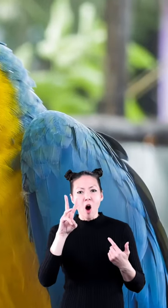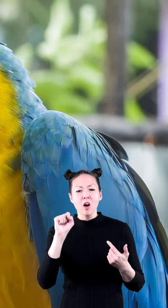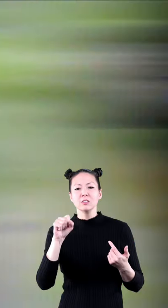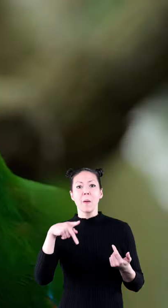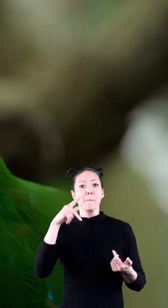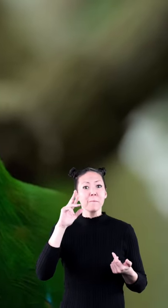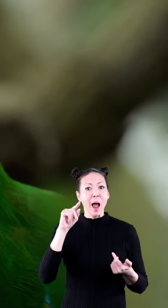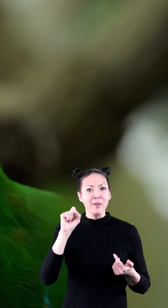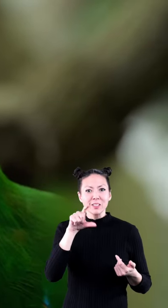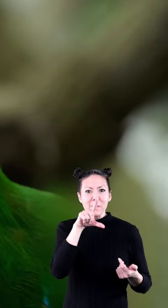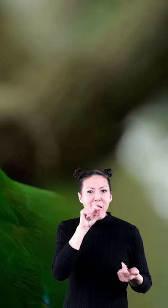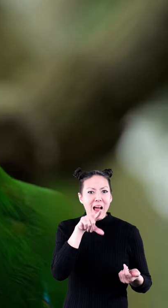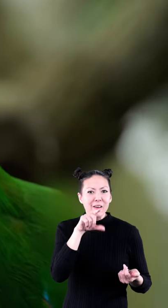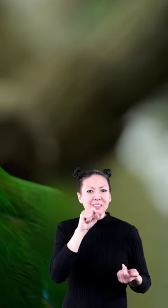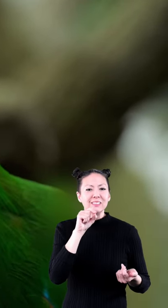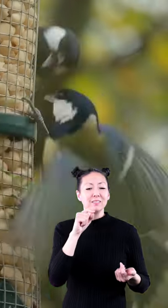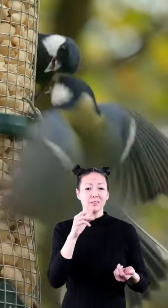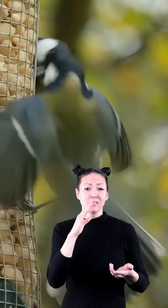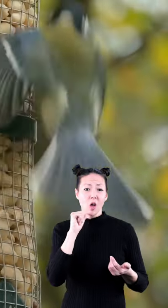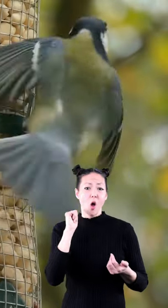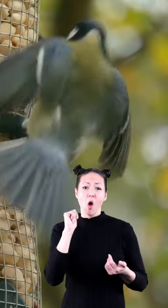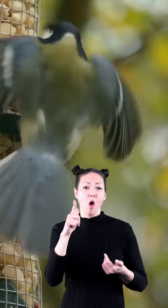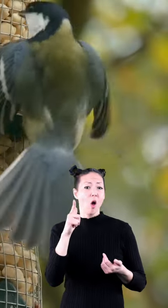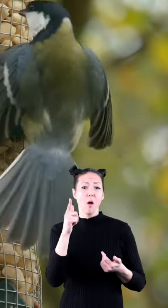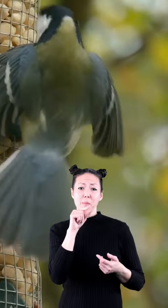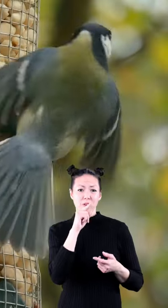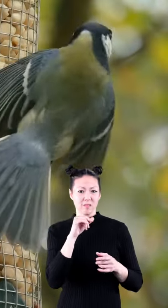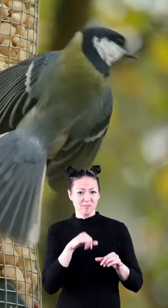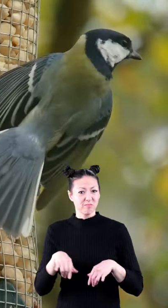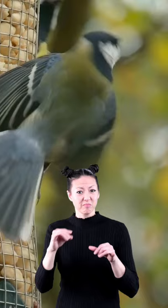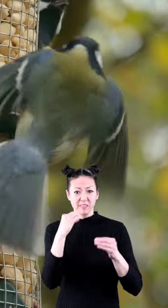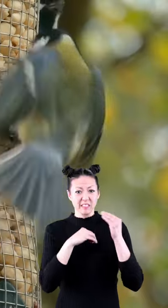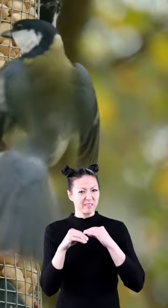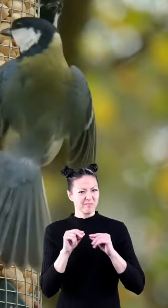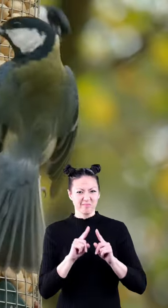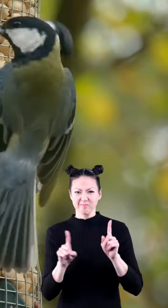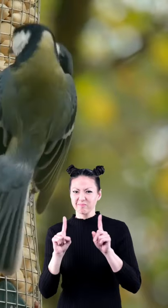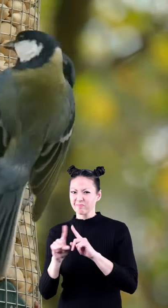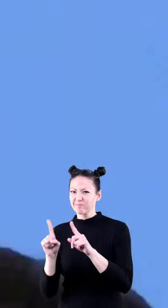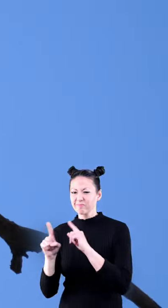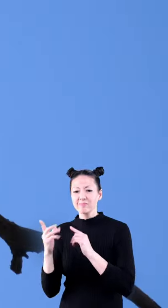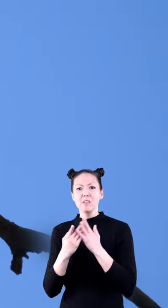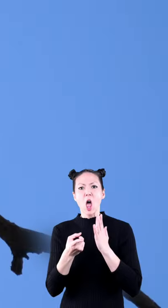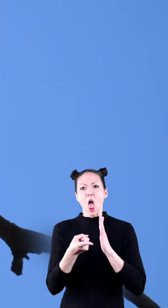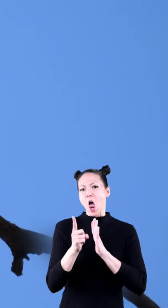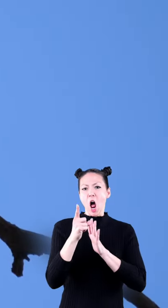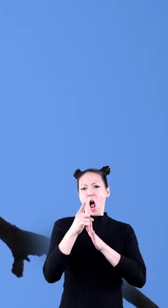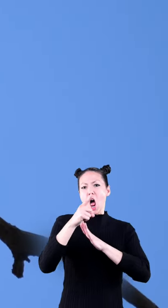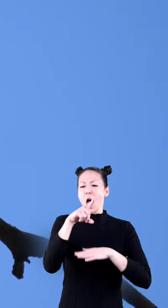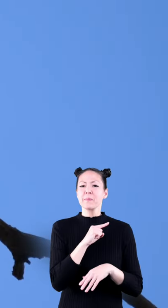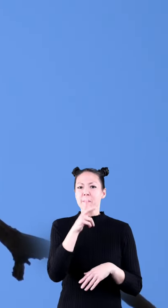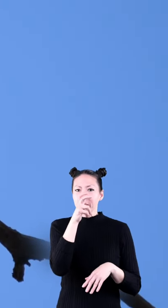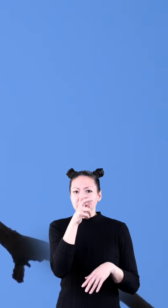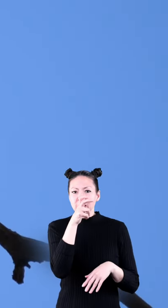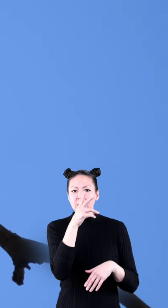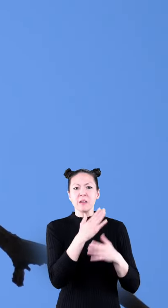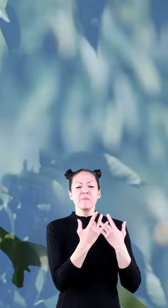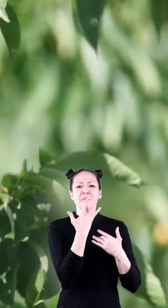macaws and parrots not all birds eat the same things swallows prefer